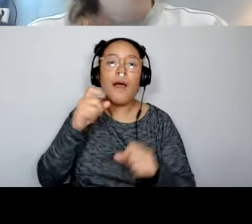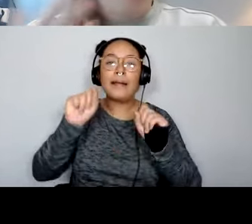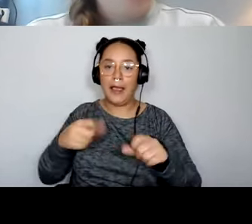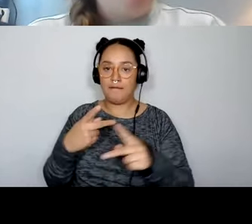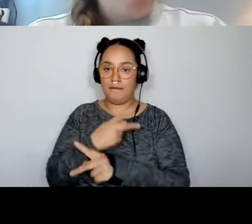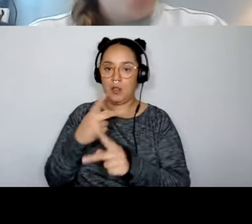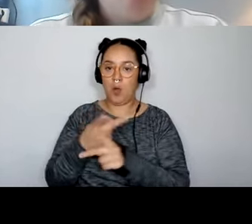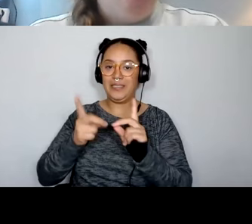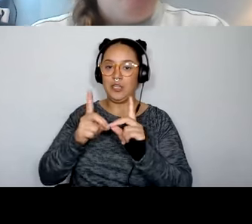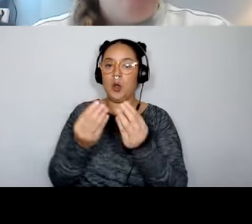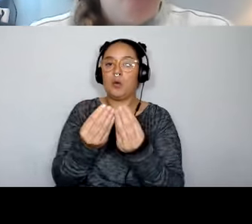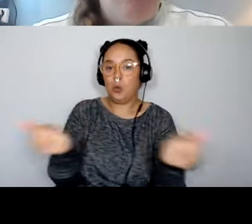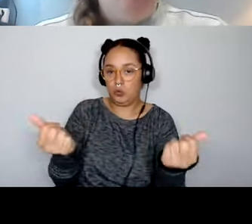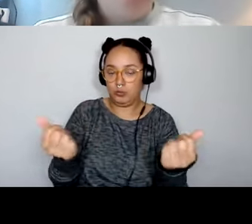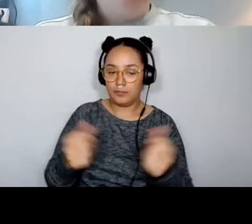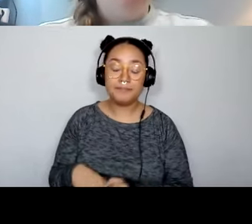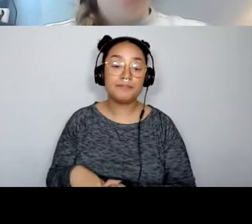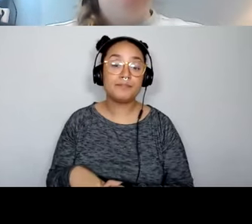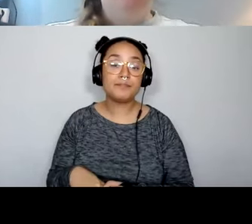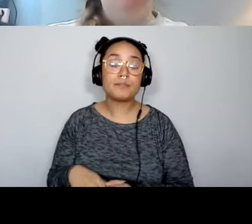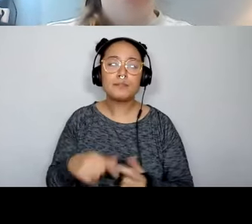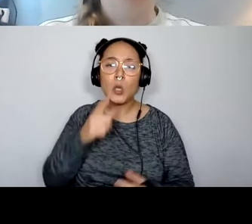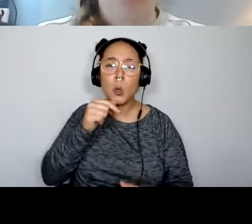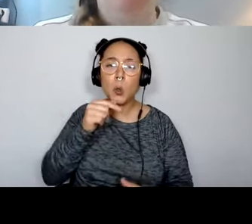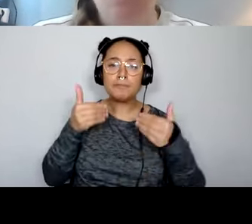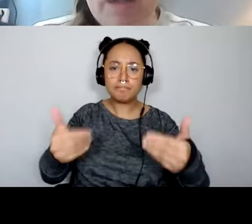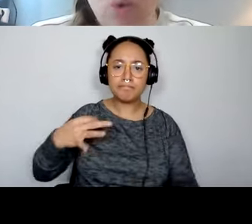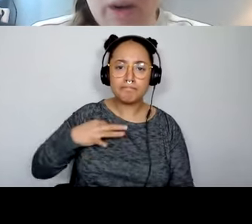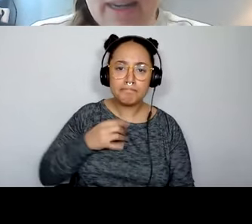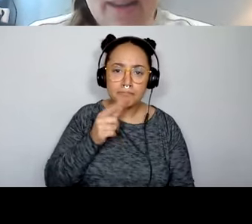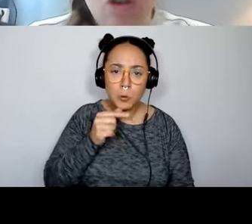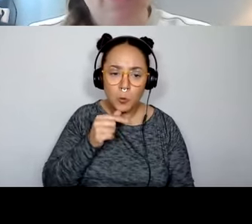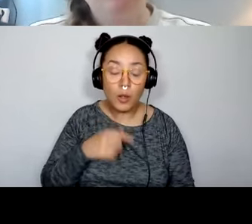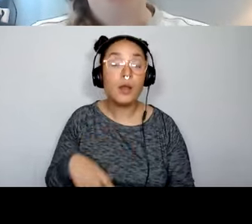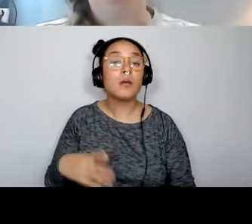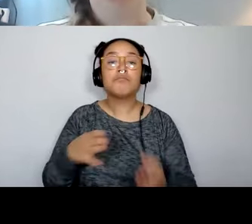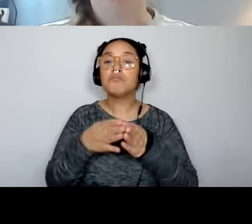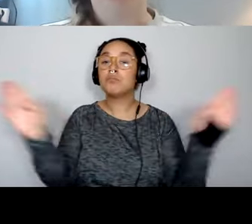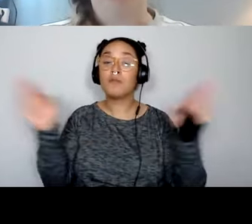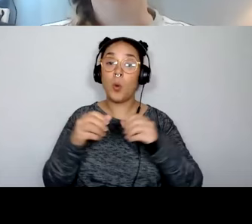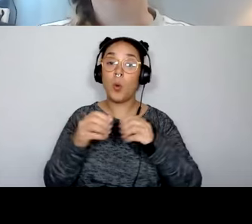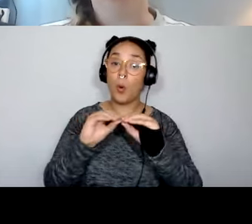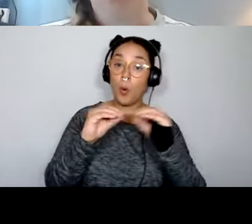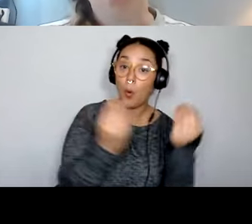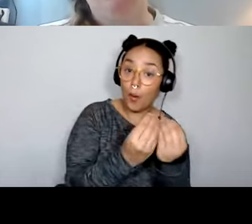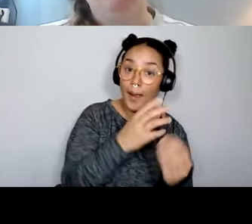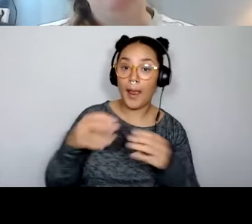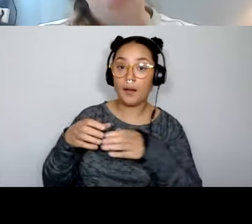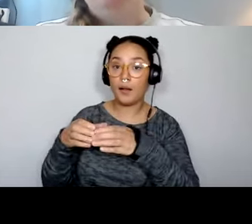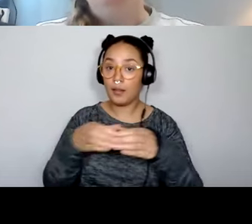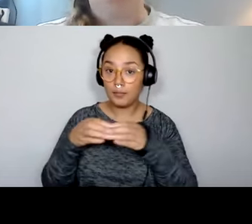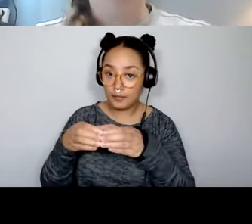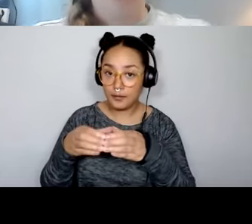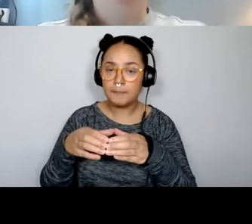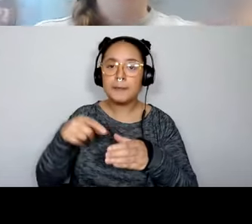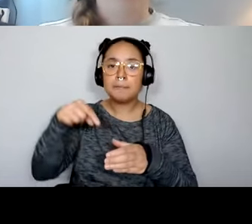Who should apply for this program? Again, this is open to organizations and collectives who are looking to address